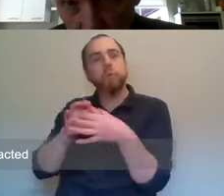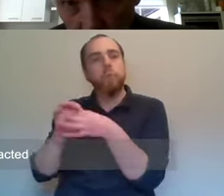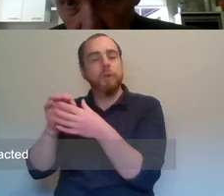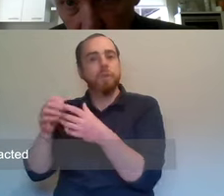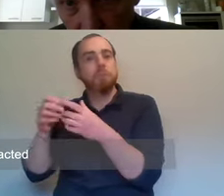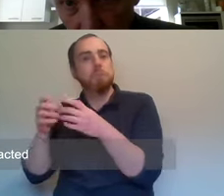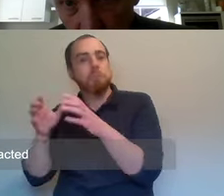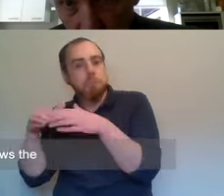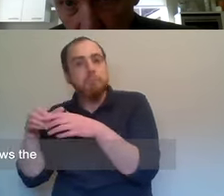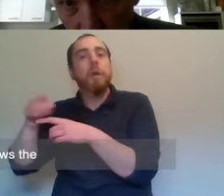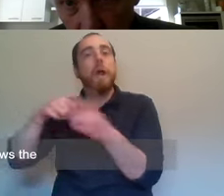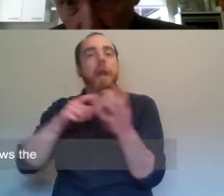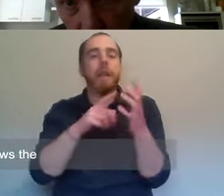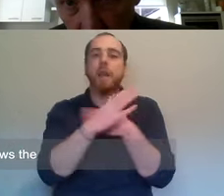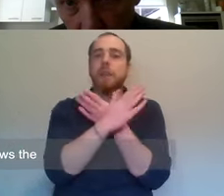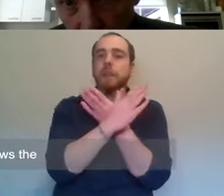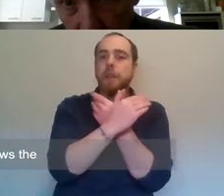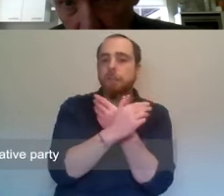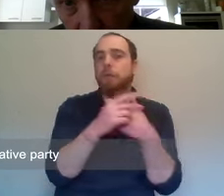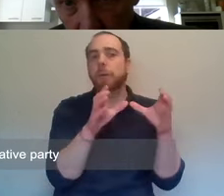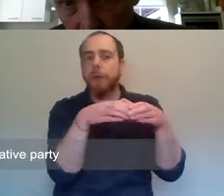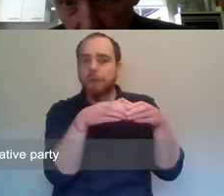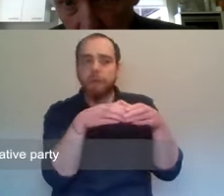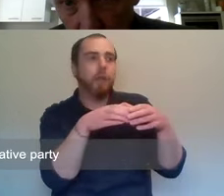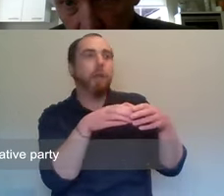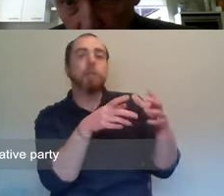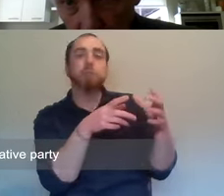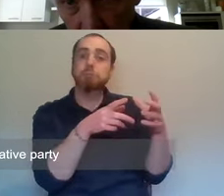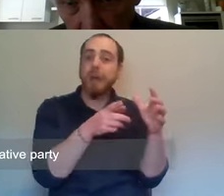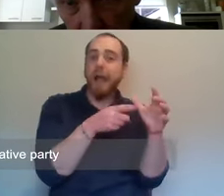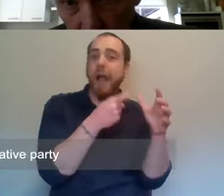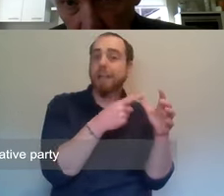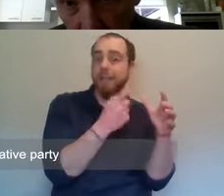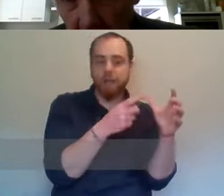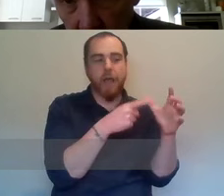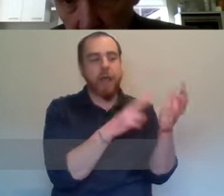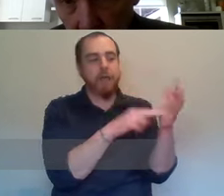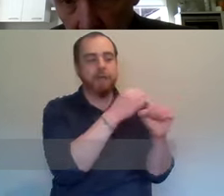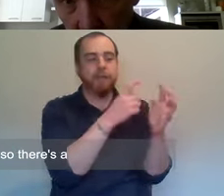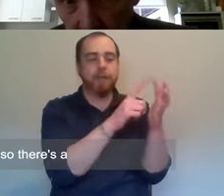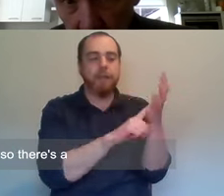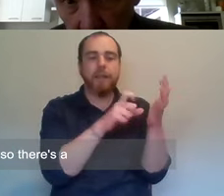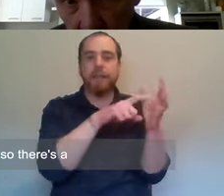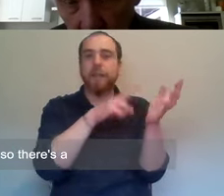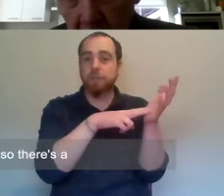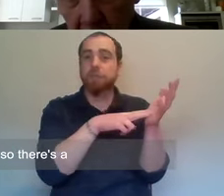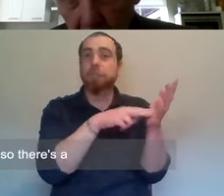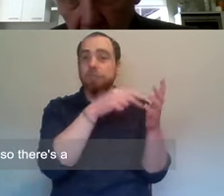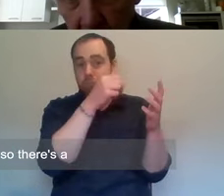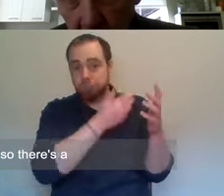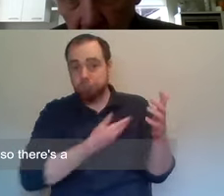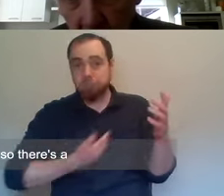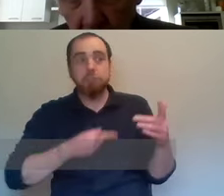Liberal Party attracted non-conformist views, the support and the Conservative Party tend to attract Anglican views.